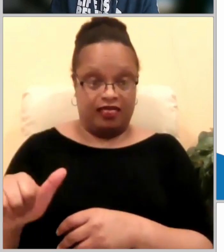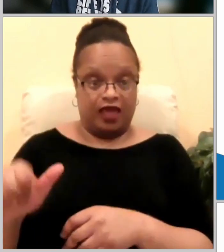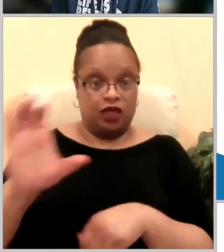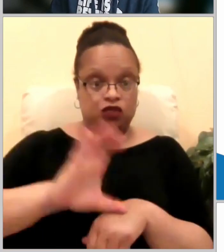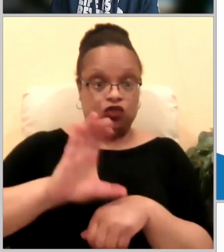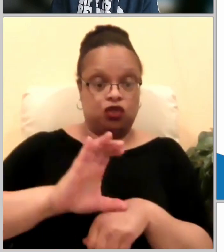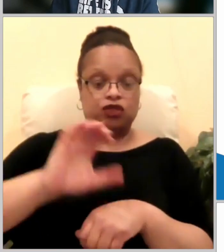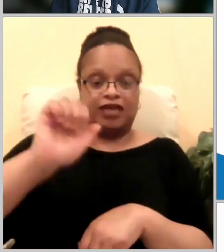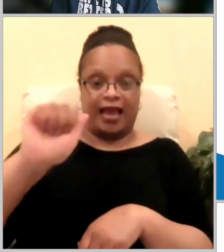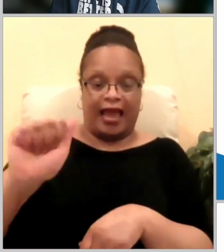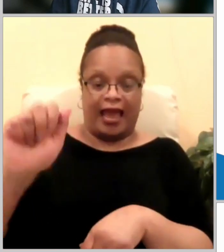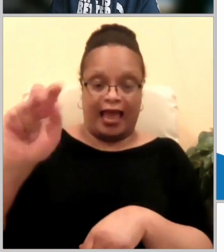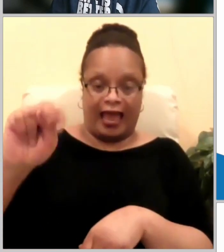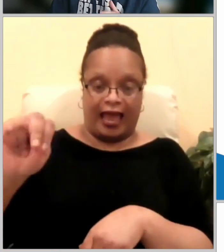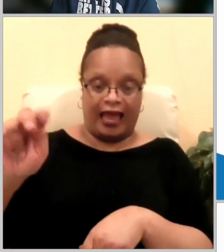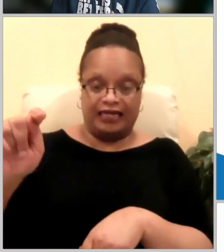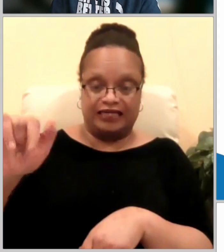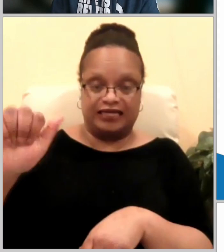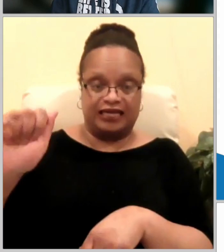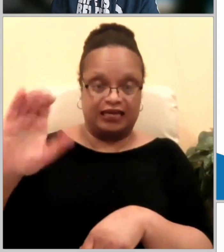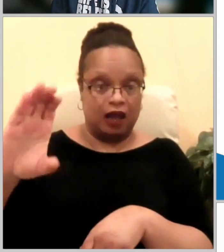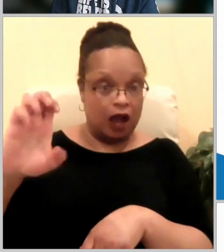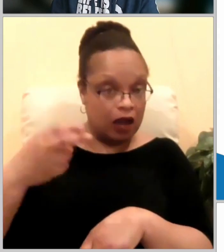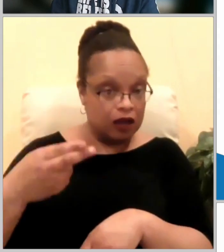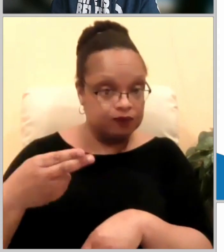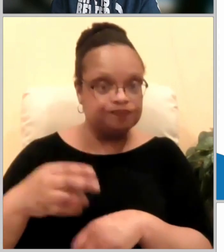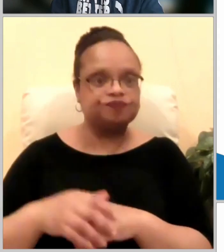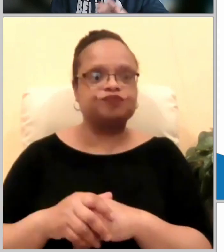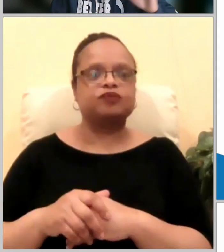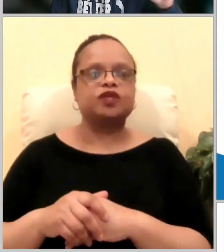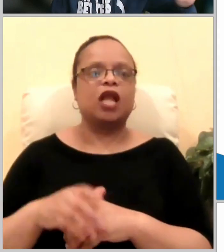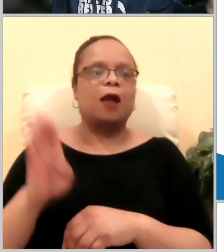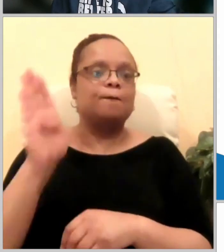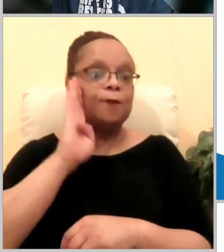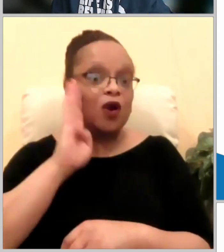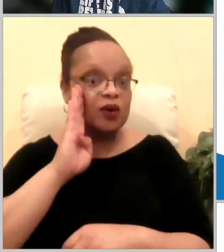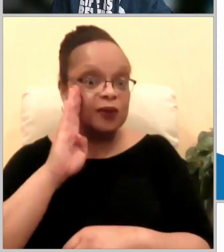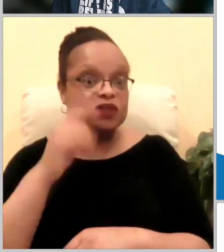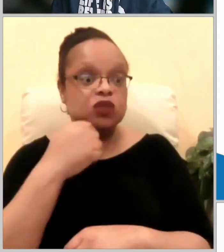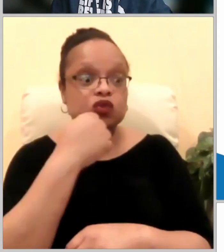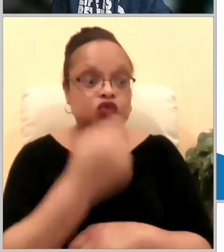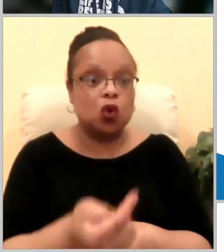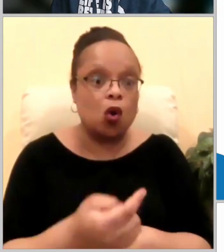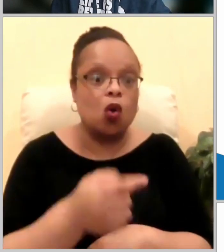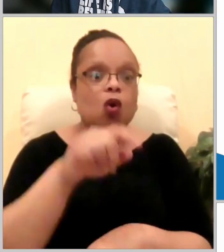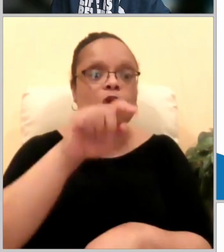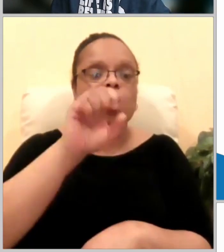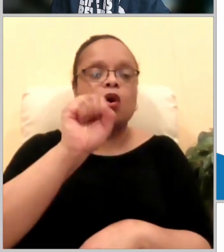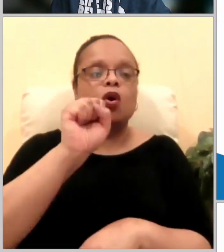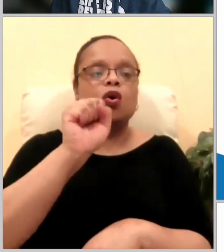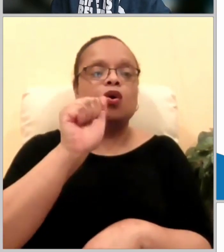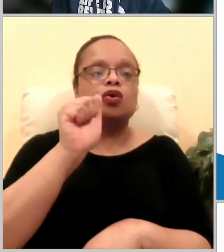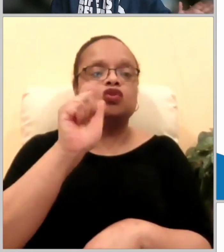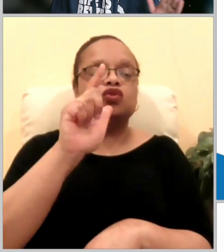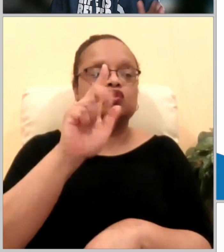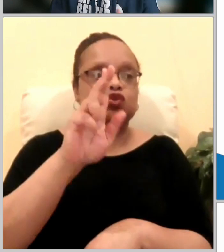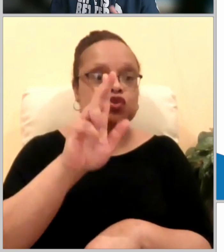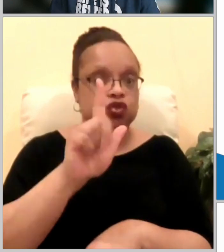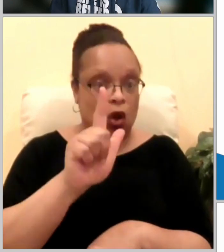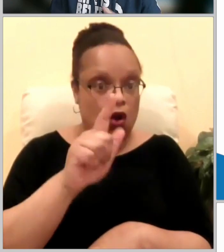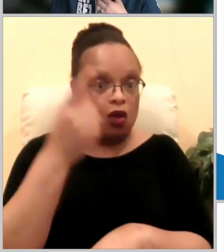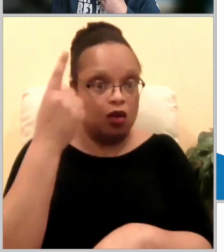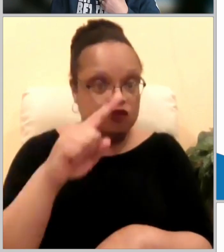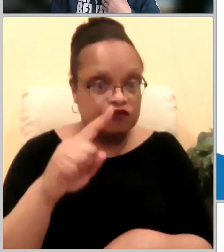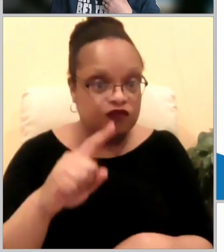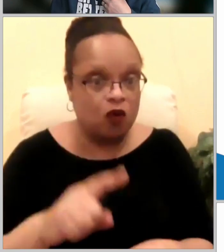back so much so that barnabas had to tell saul who was all the way in tarsus a hundred plus miles away and we see an